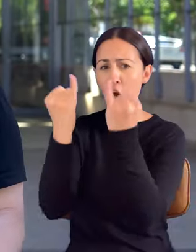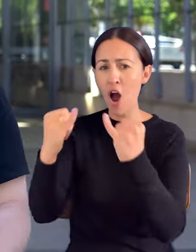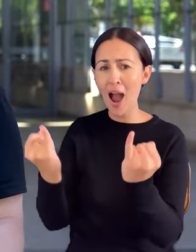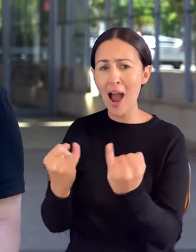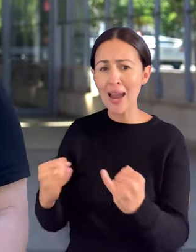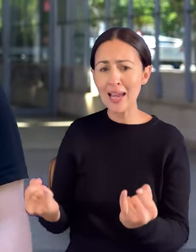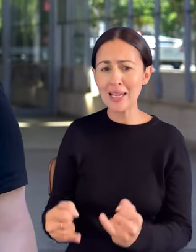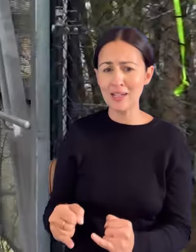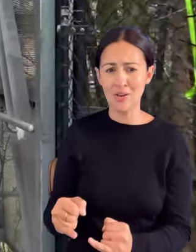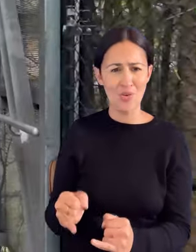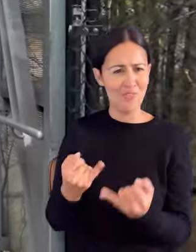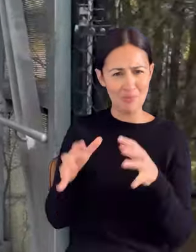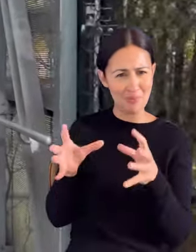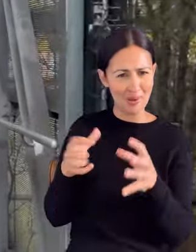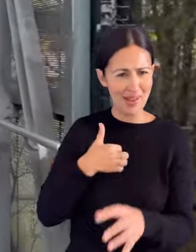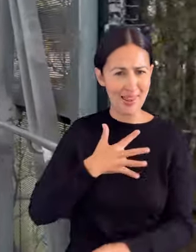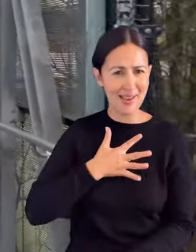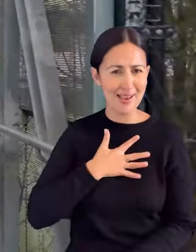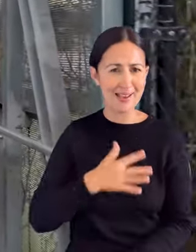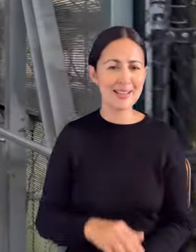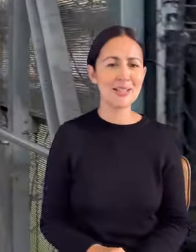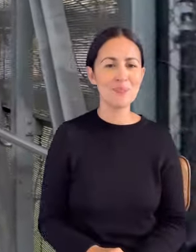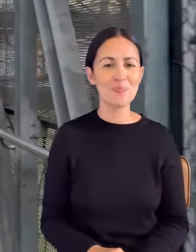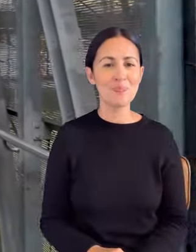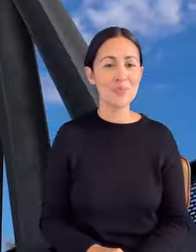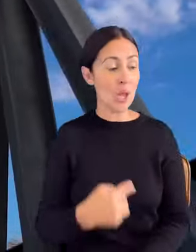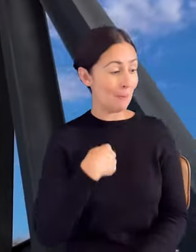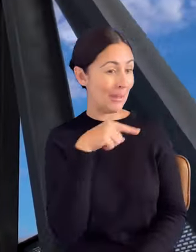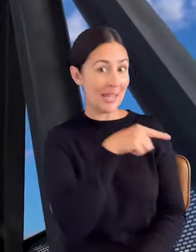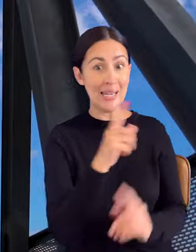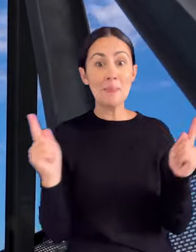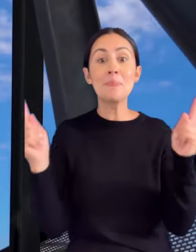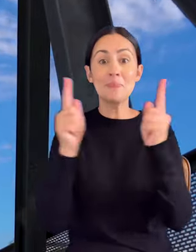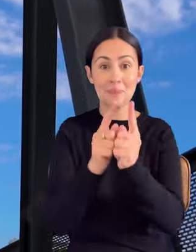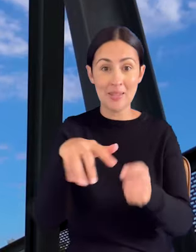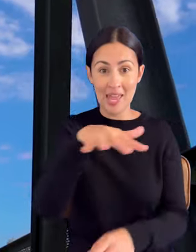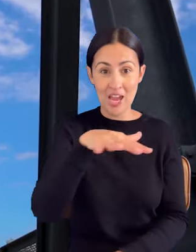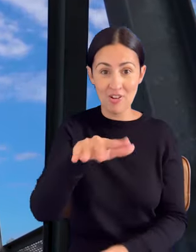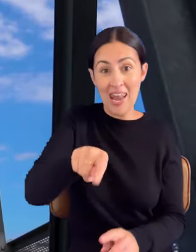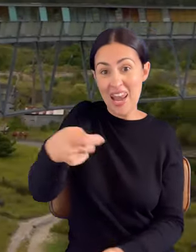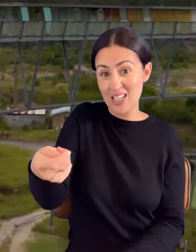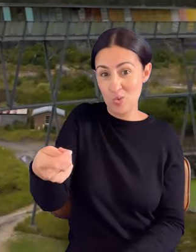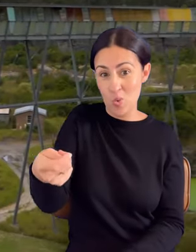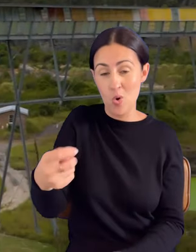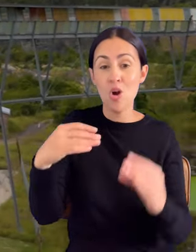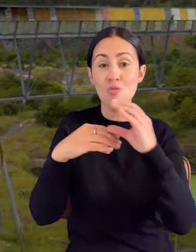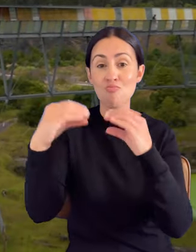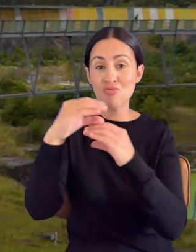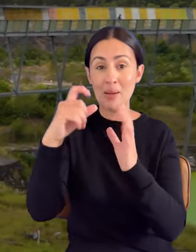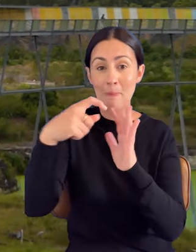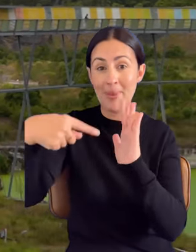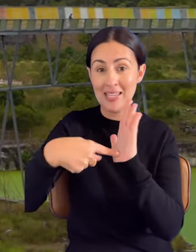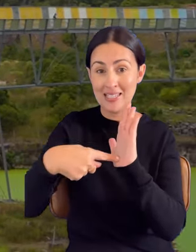really kind of quirky. One of the times Digbee and I came to do a site visit, we went to the brick pits, which is nearby, where there's a